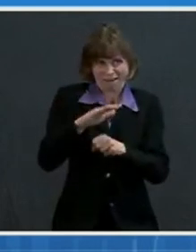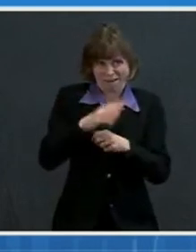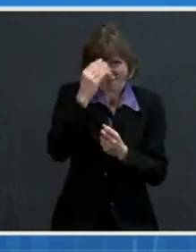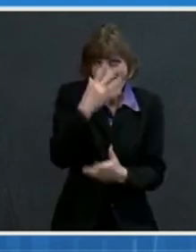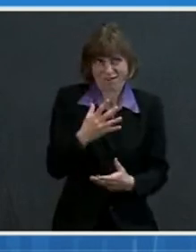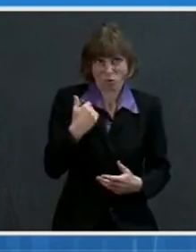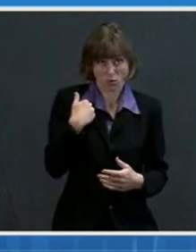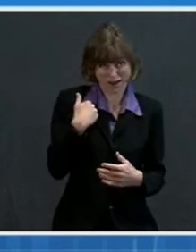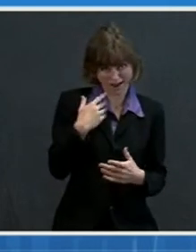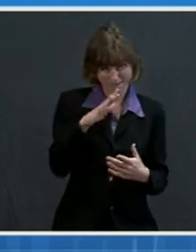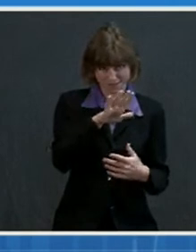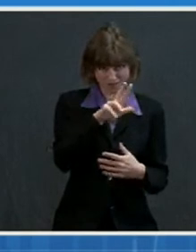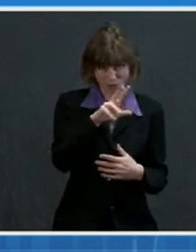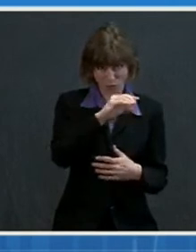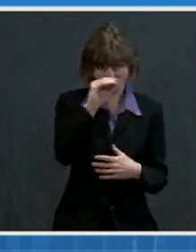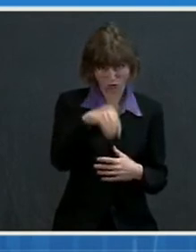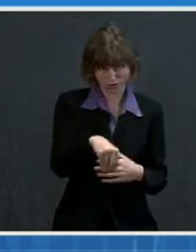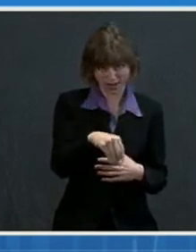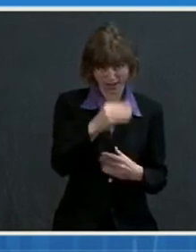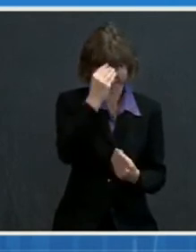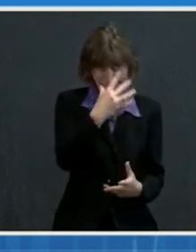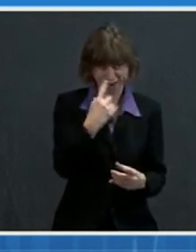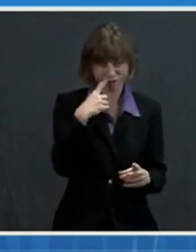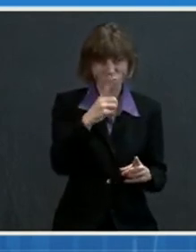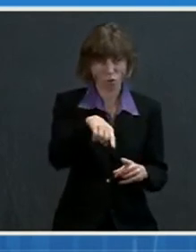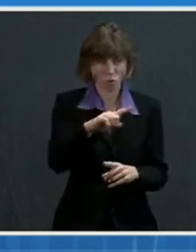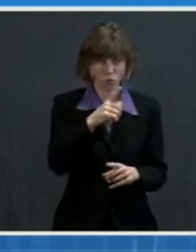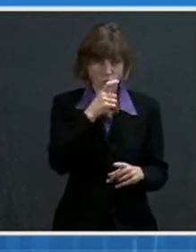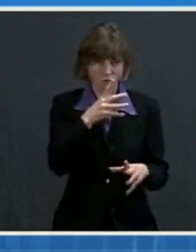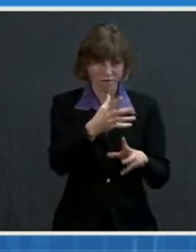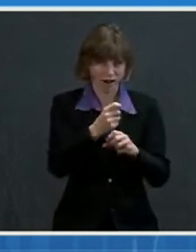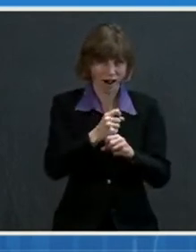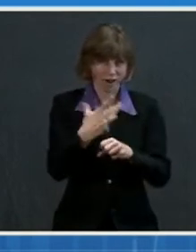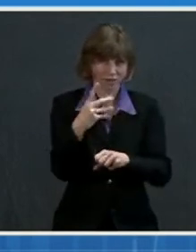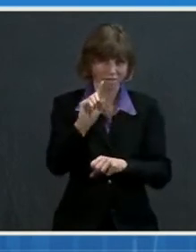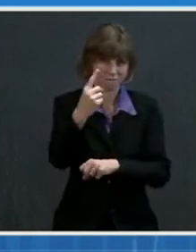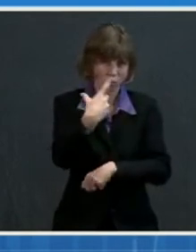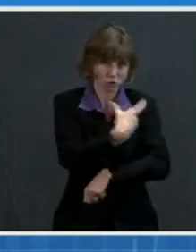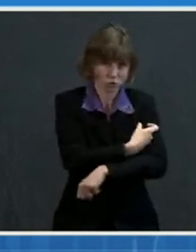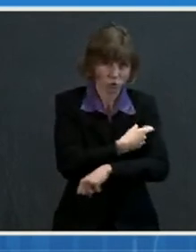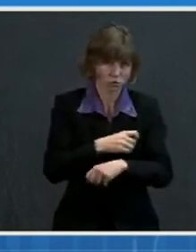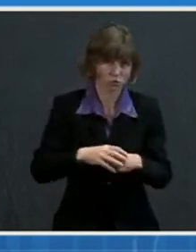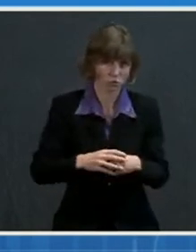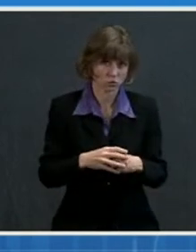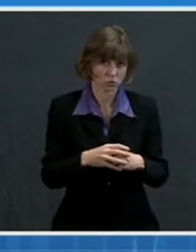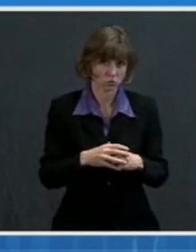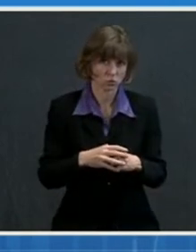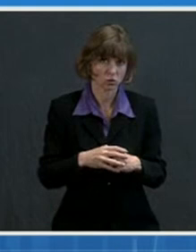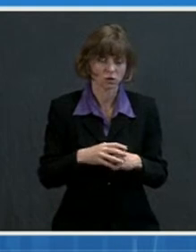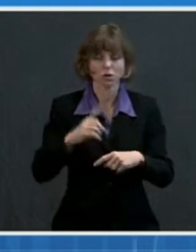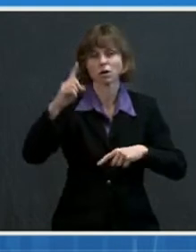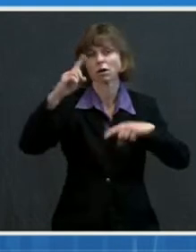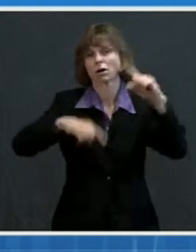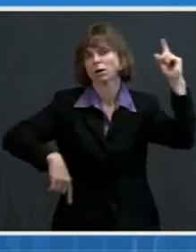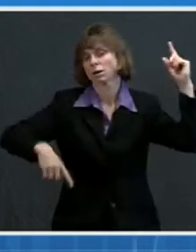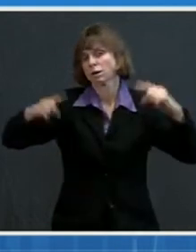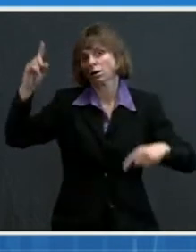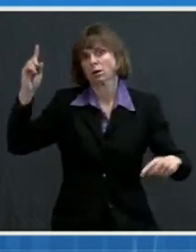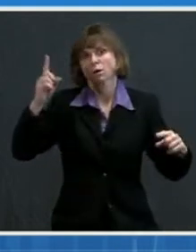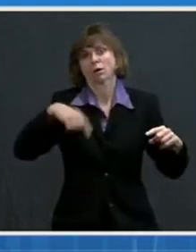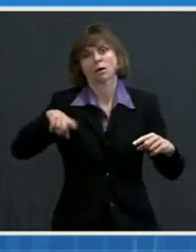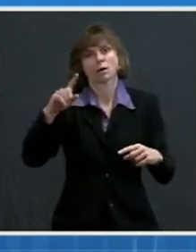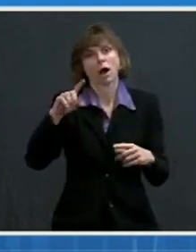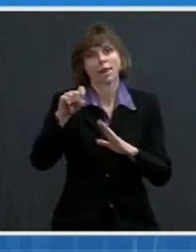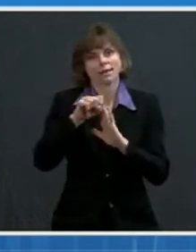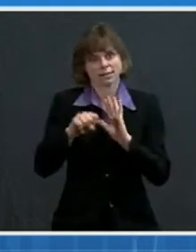for 53 percent of those who have received their first dose of a COVID-19 vaccine. This varies widely among the states,